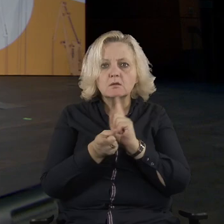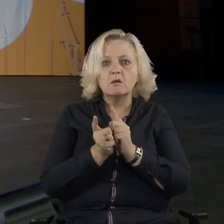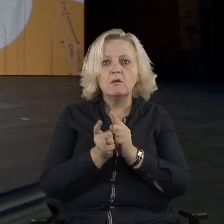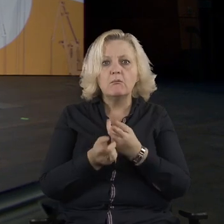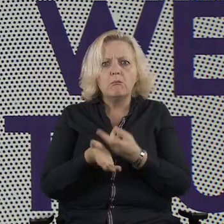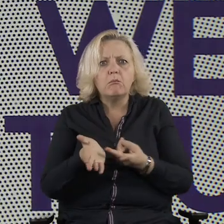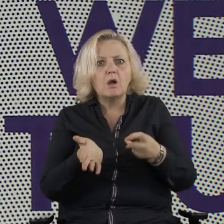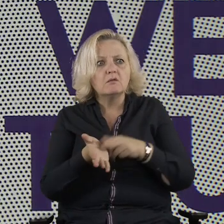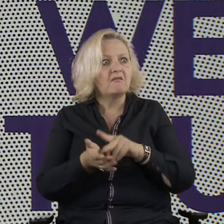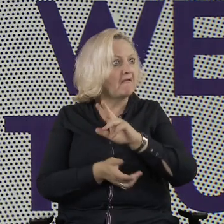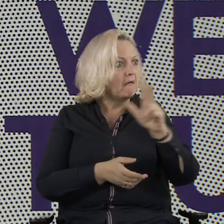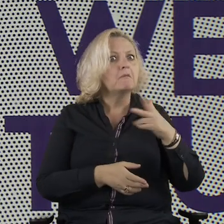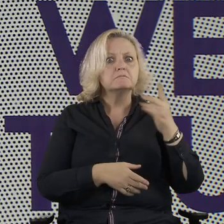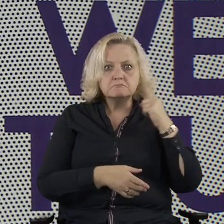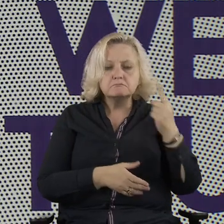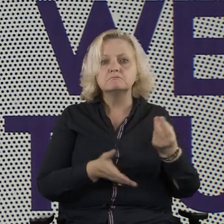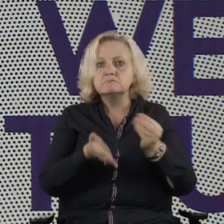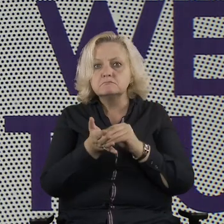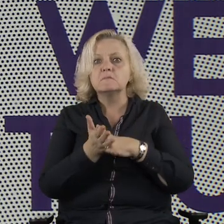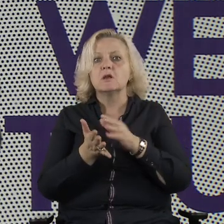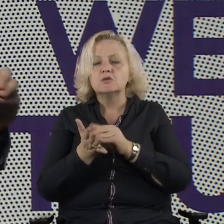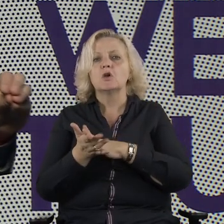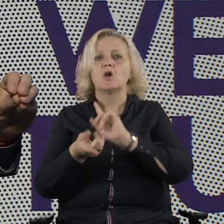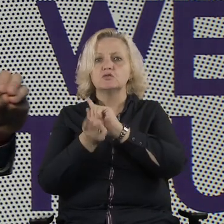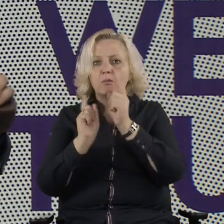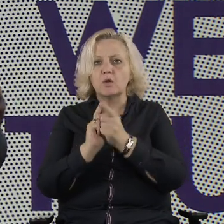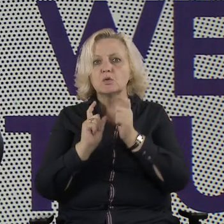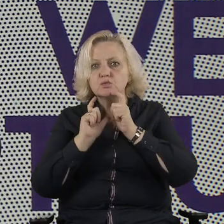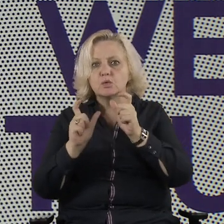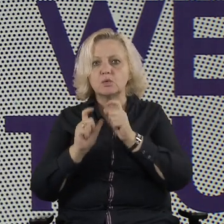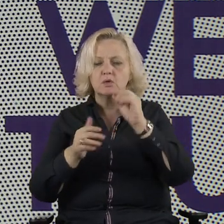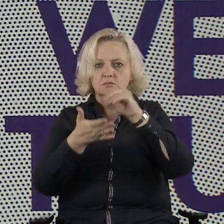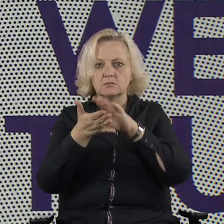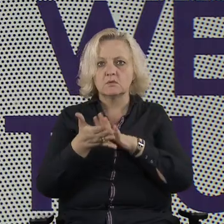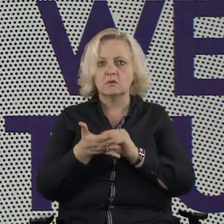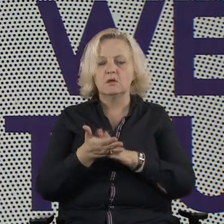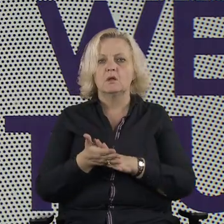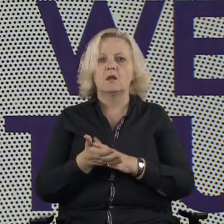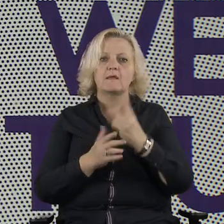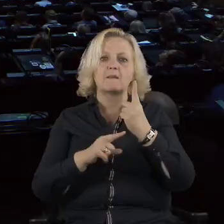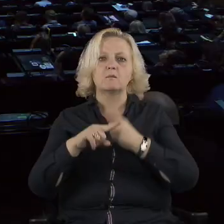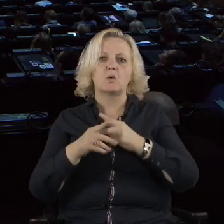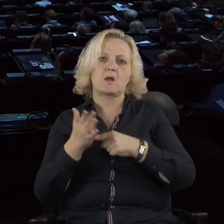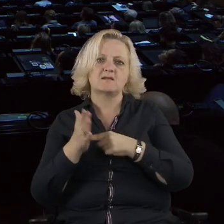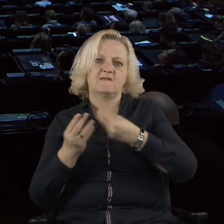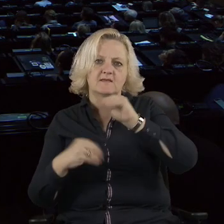And the number of meetings being declared has gone up 1.5 times. More than that,